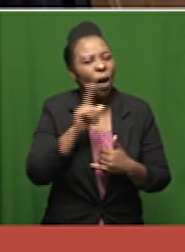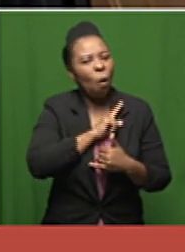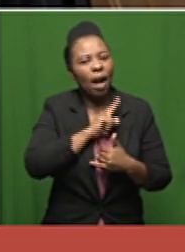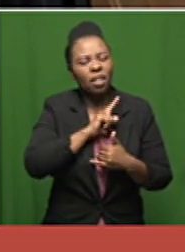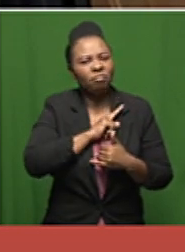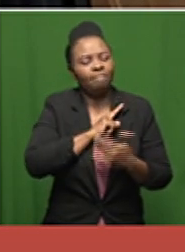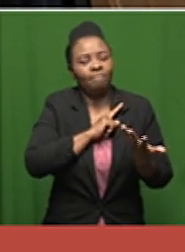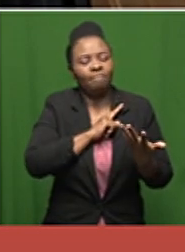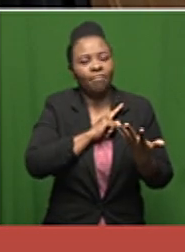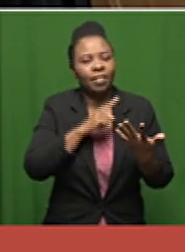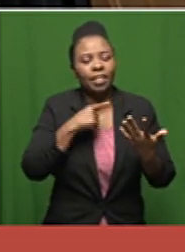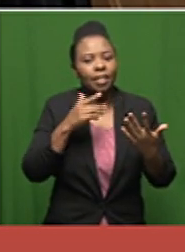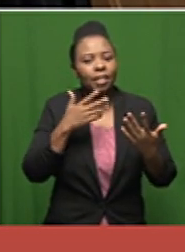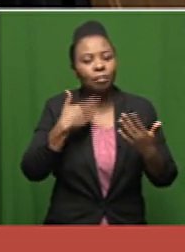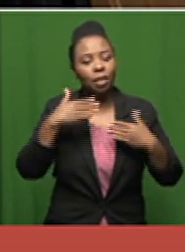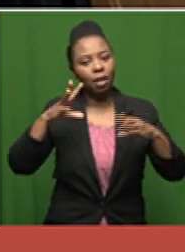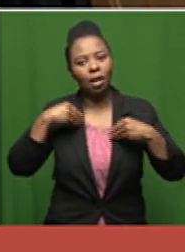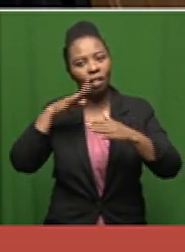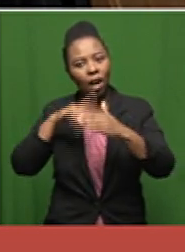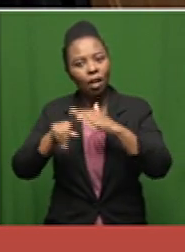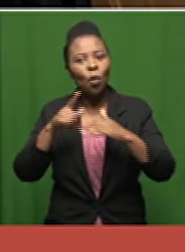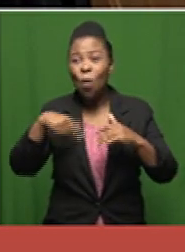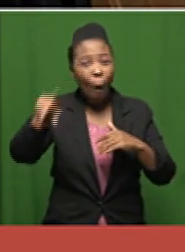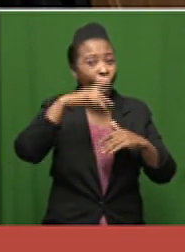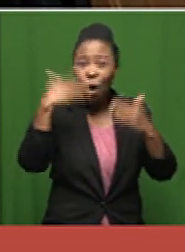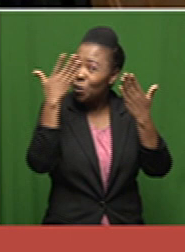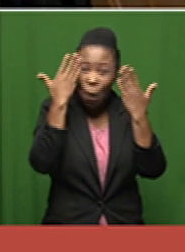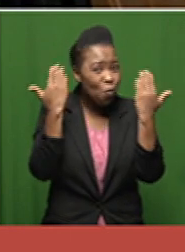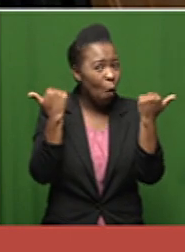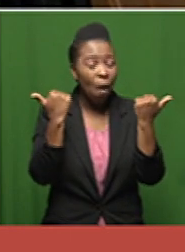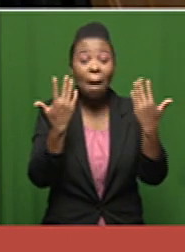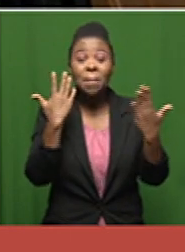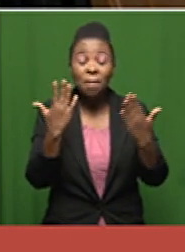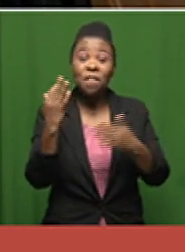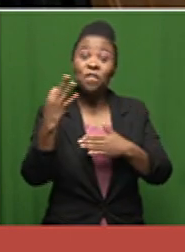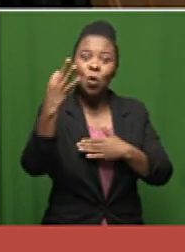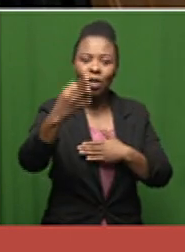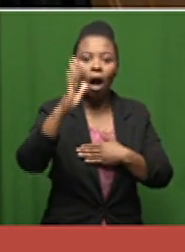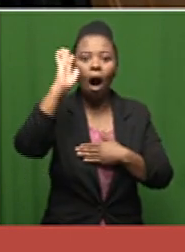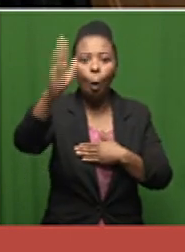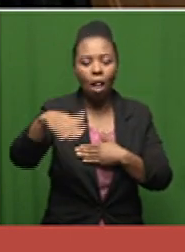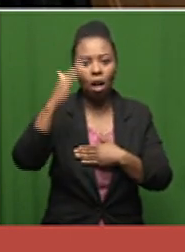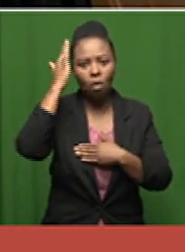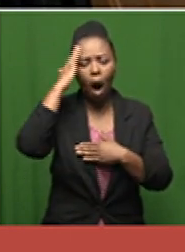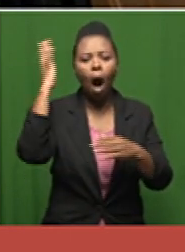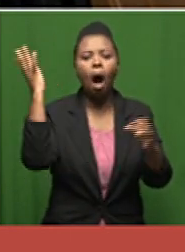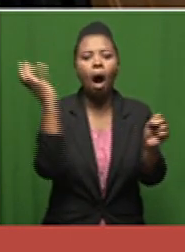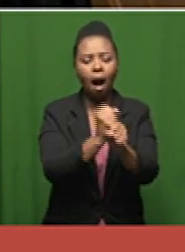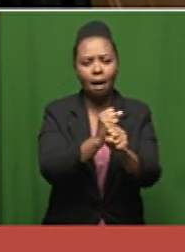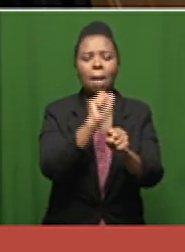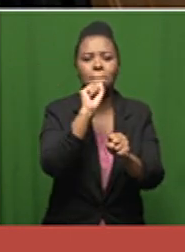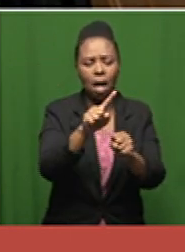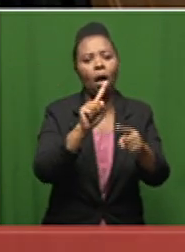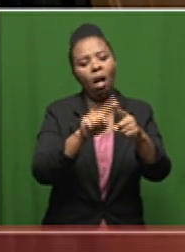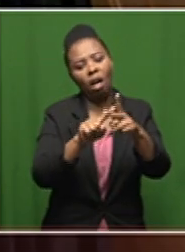afraid to admit it to say that we just don't know hopefully we will know in the near in the near future or not a distant future but